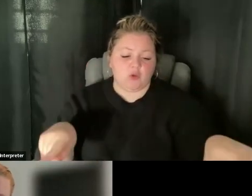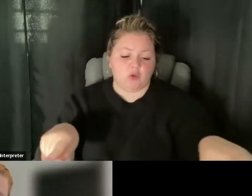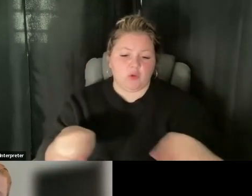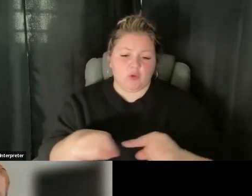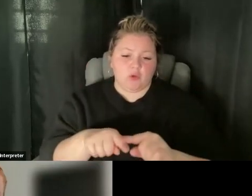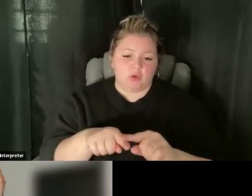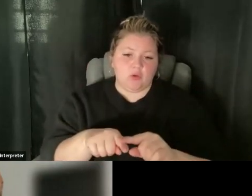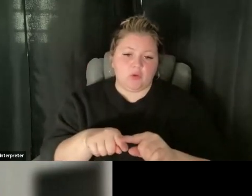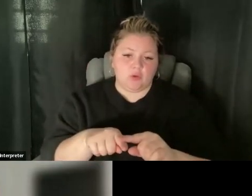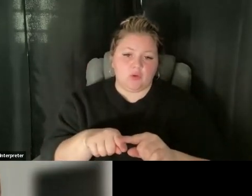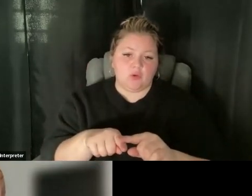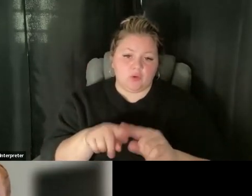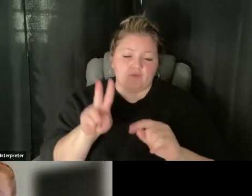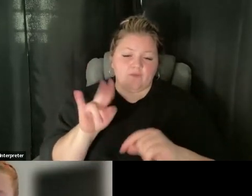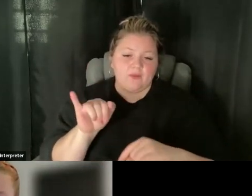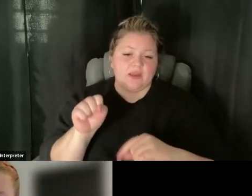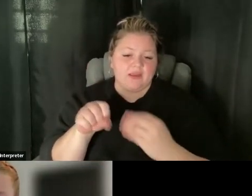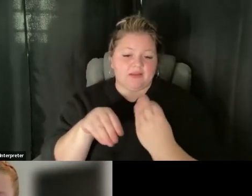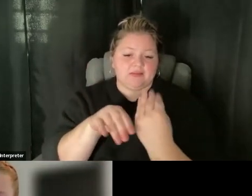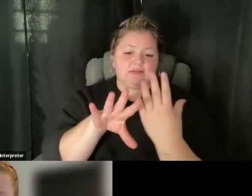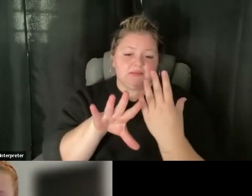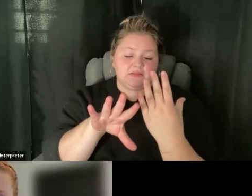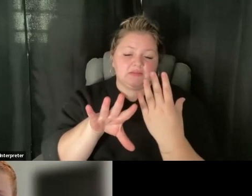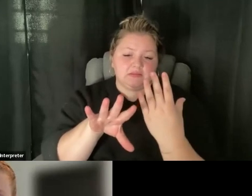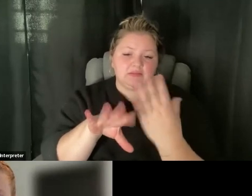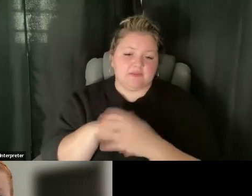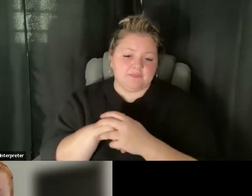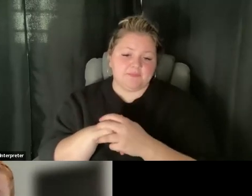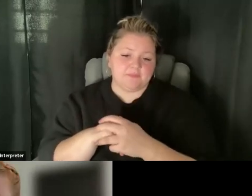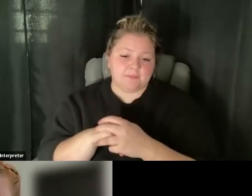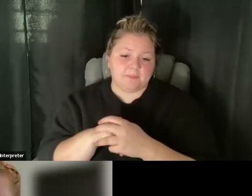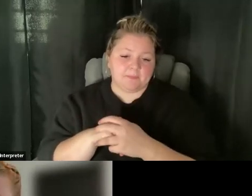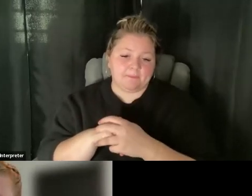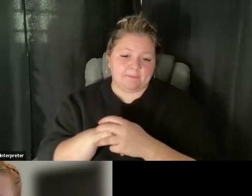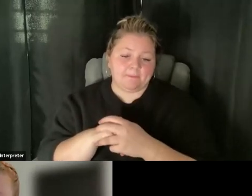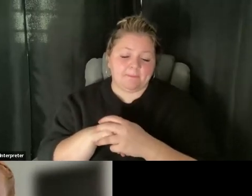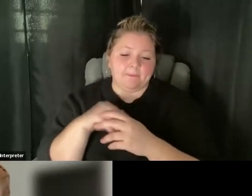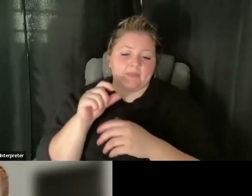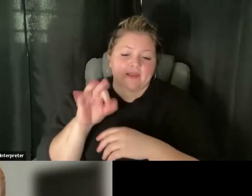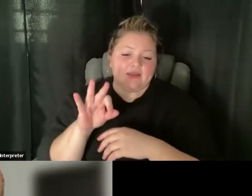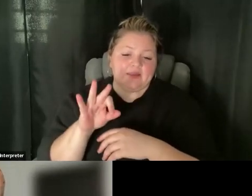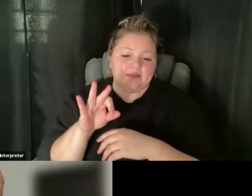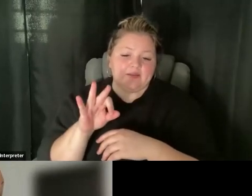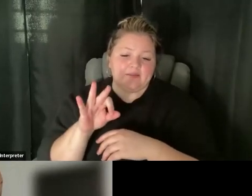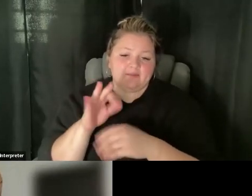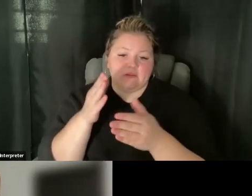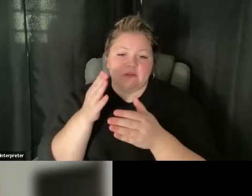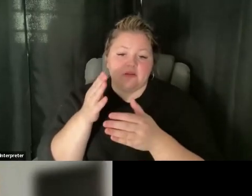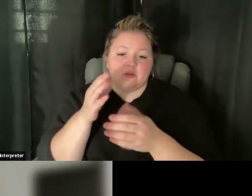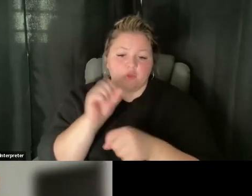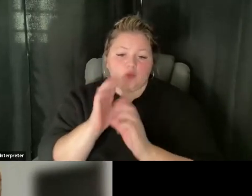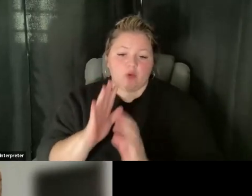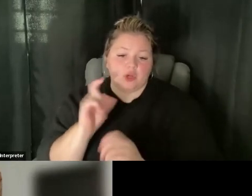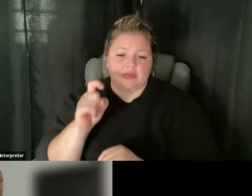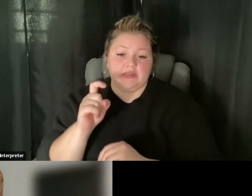content the poll worker would be saying to the person checking in. And so if the poll worker needs to say like, hello, like, um,